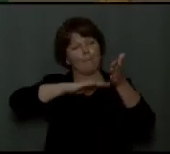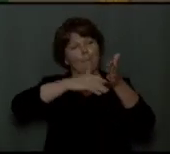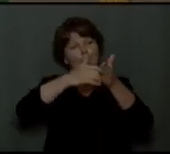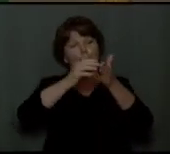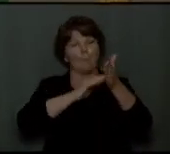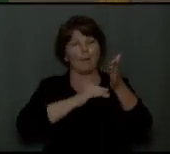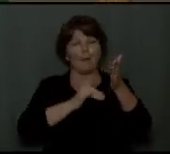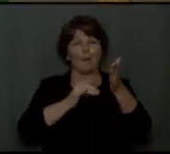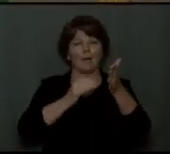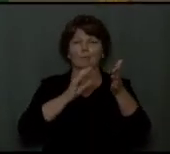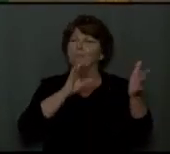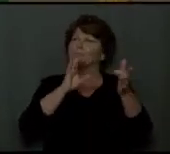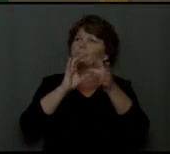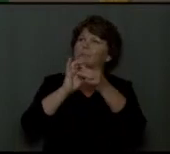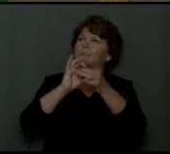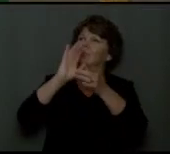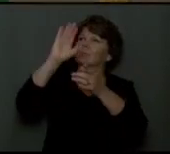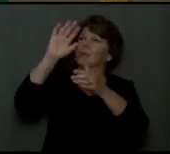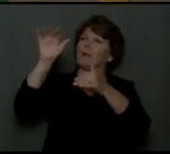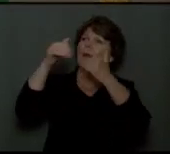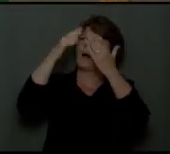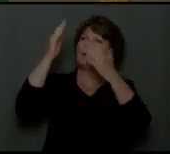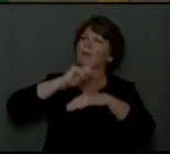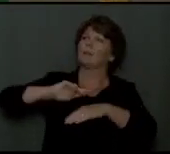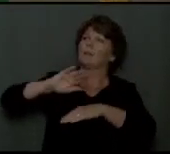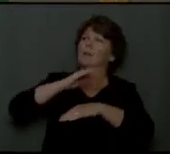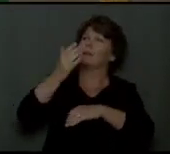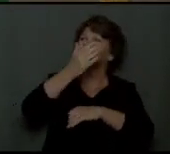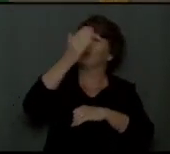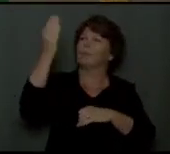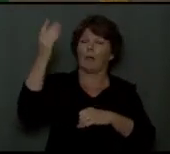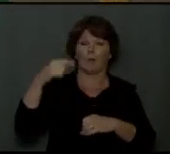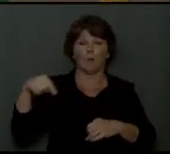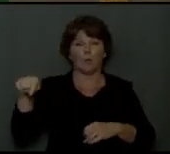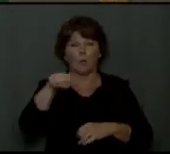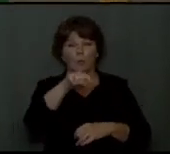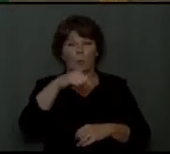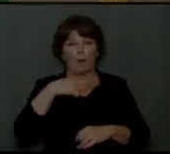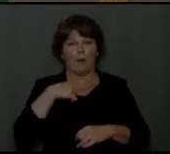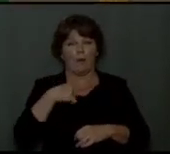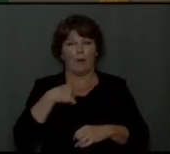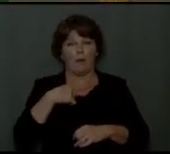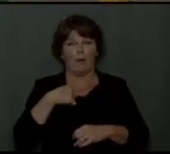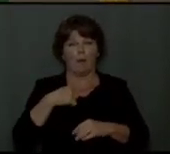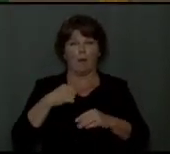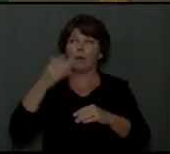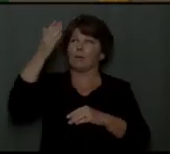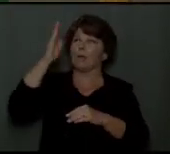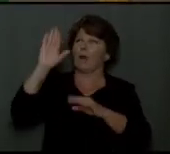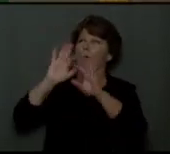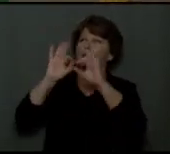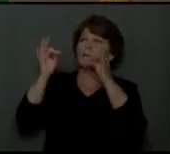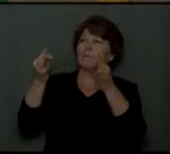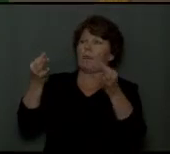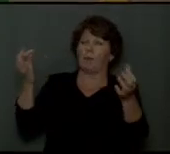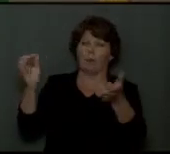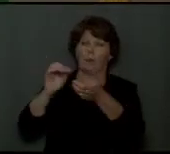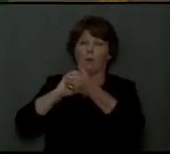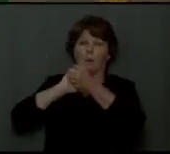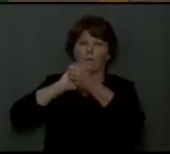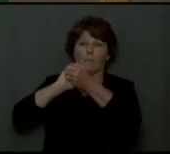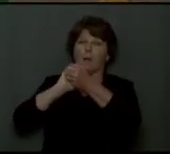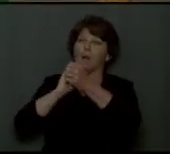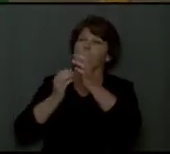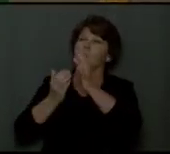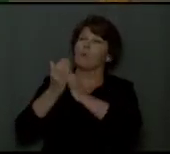citizen of the heavenly kingdom. You and I, as the family of God, have been united as one through